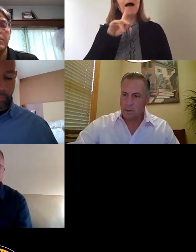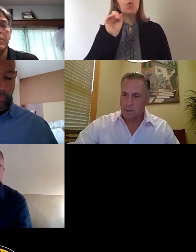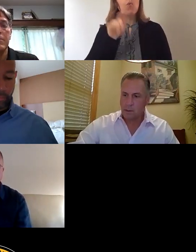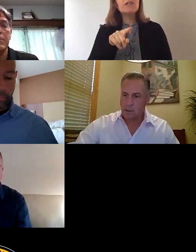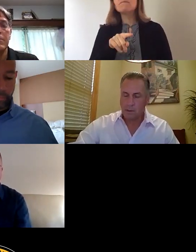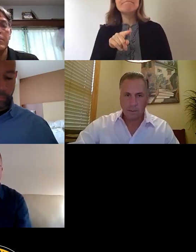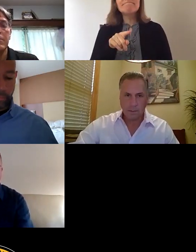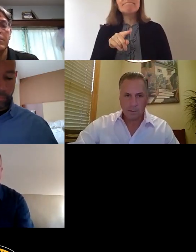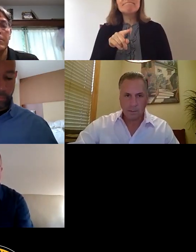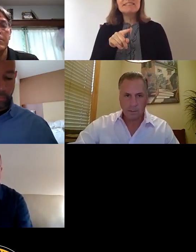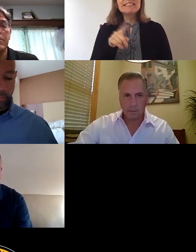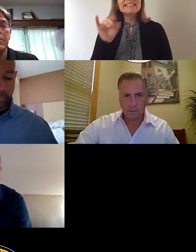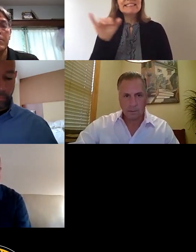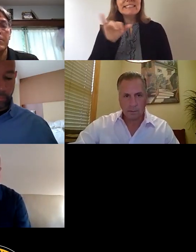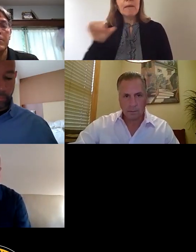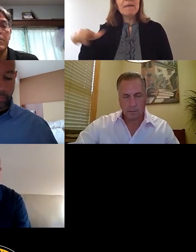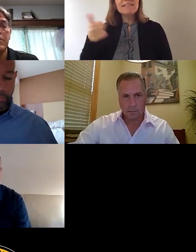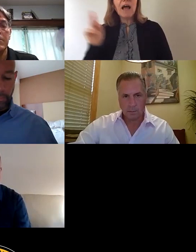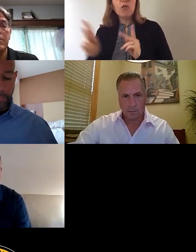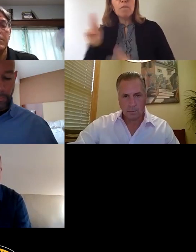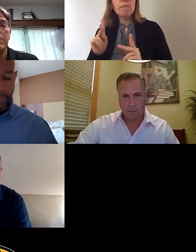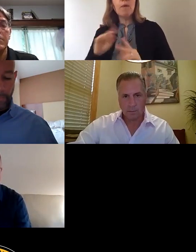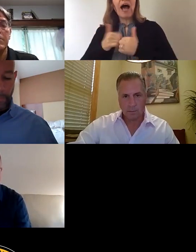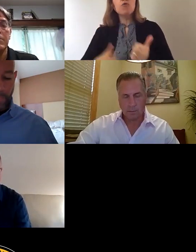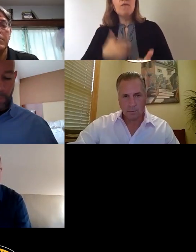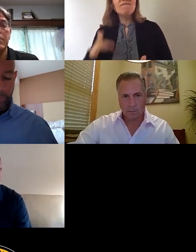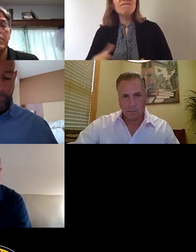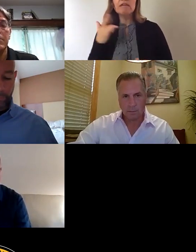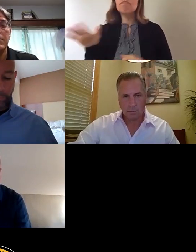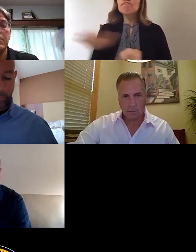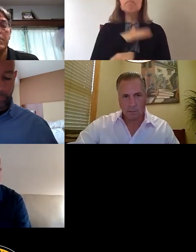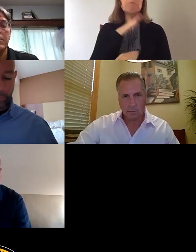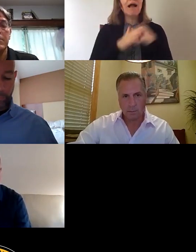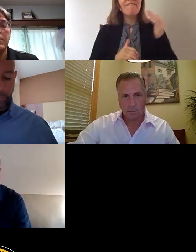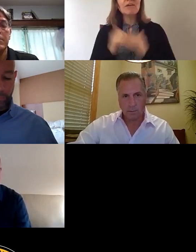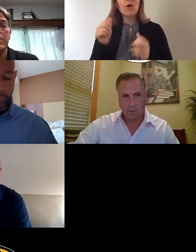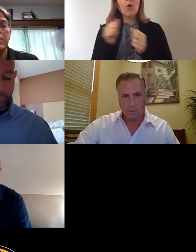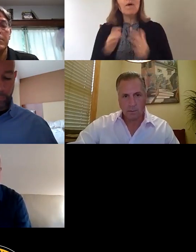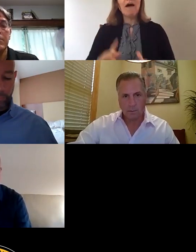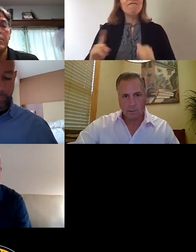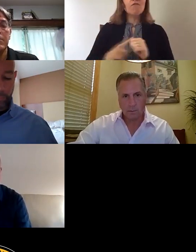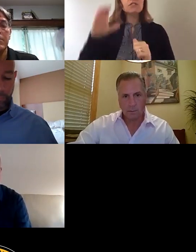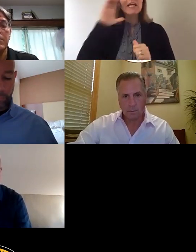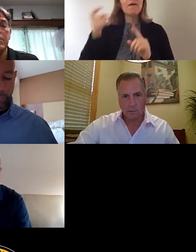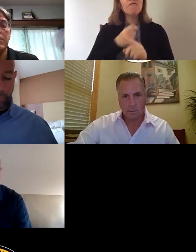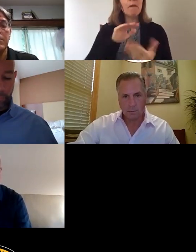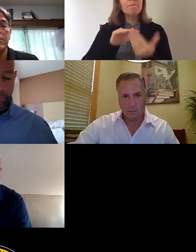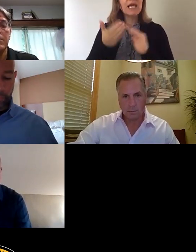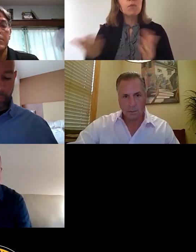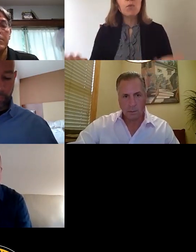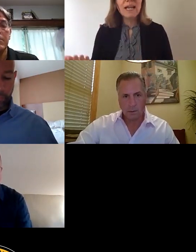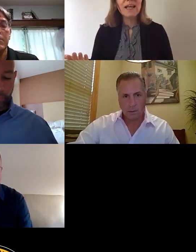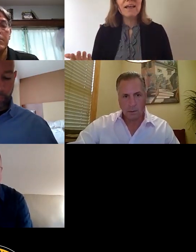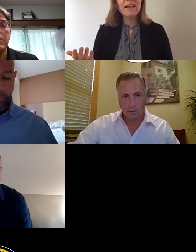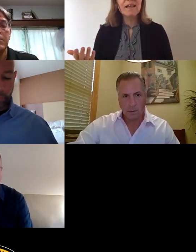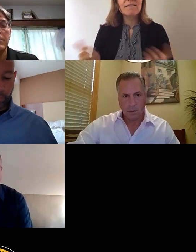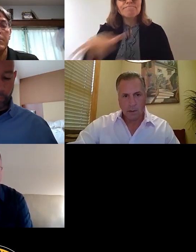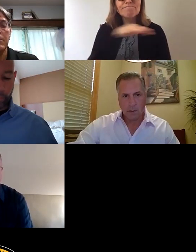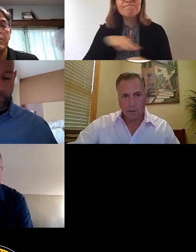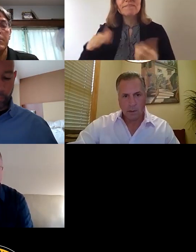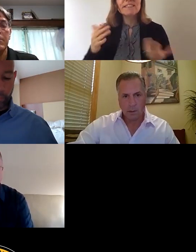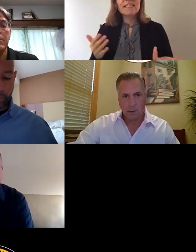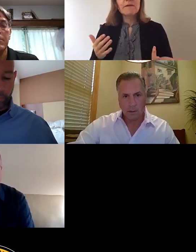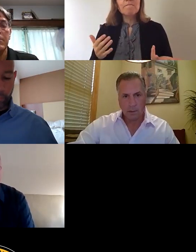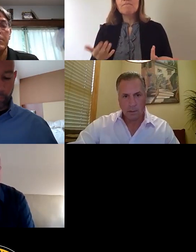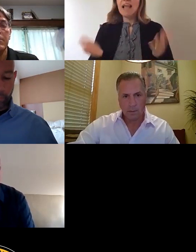everybody else is, how can you feel completely comfortable without first hearing from the community? I'm asking